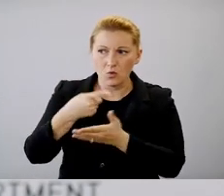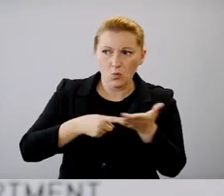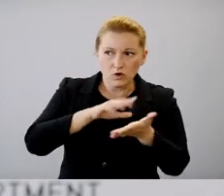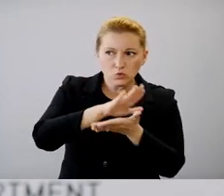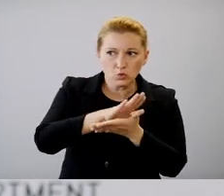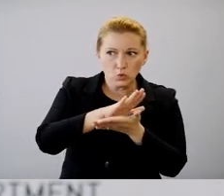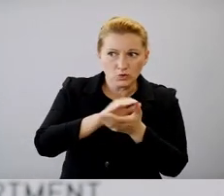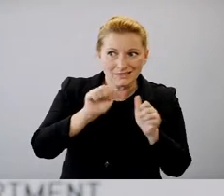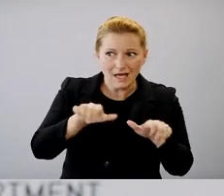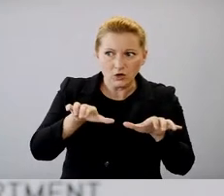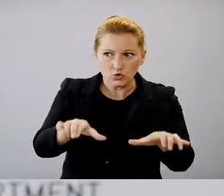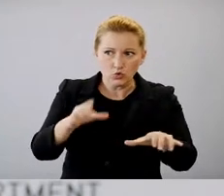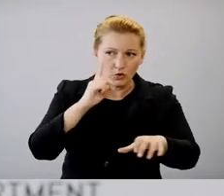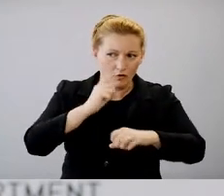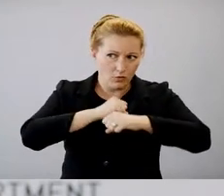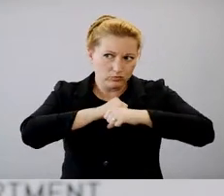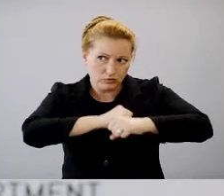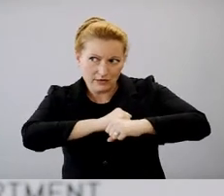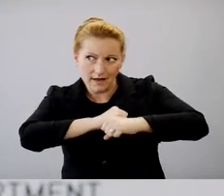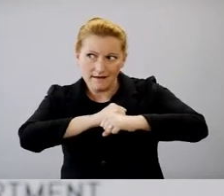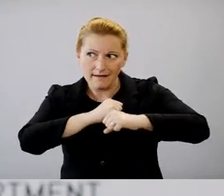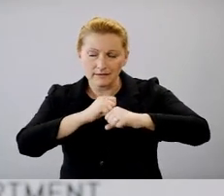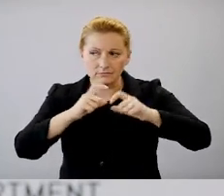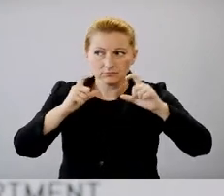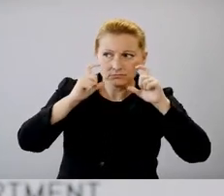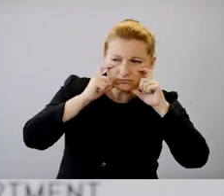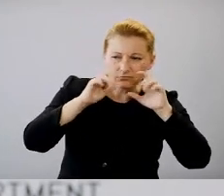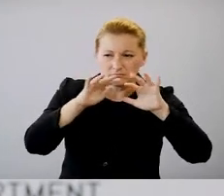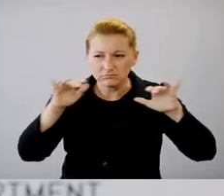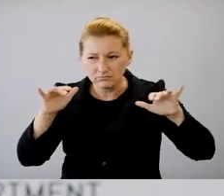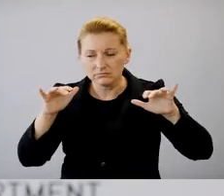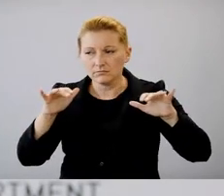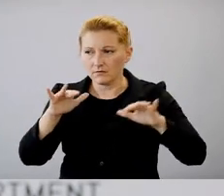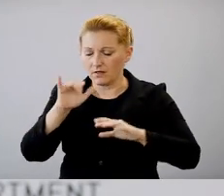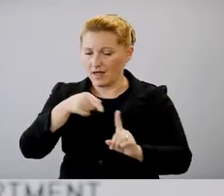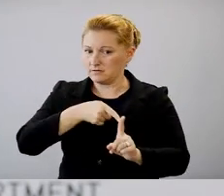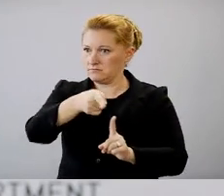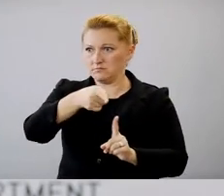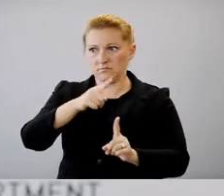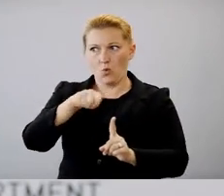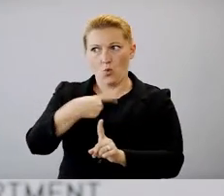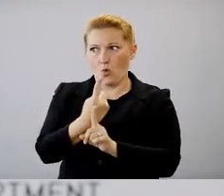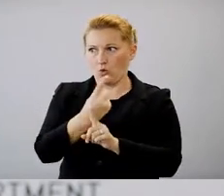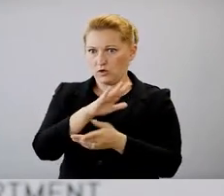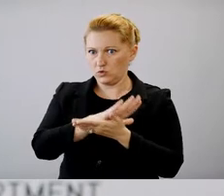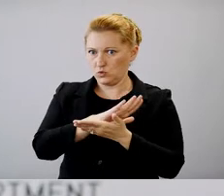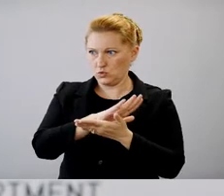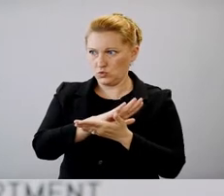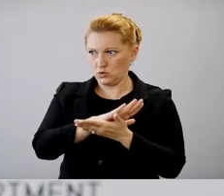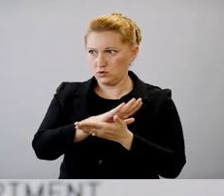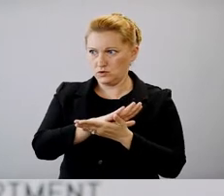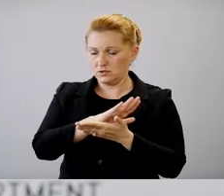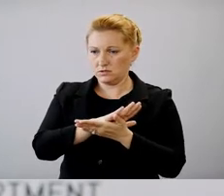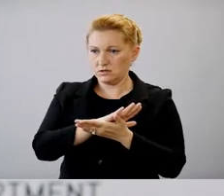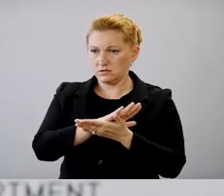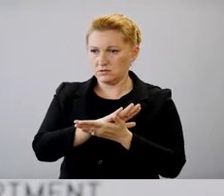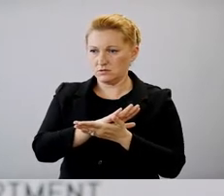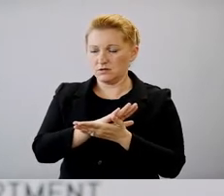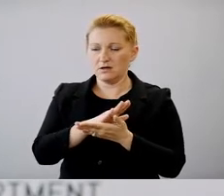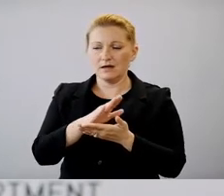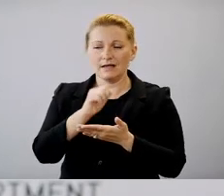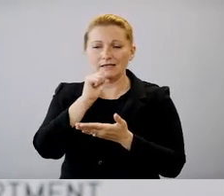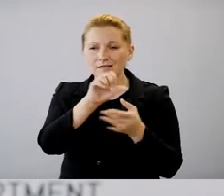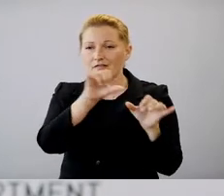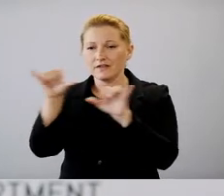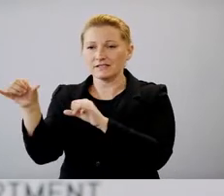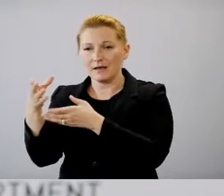do when it comes to mitigation efforts, um, is specific to schools and I think quote, uh, they said it's not the same